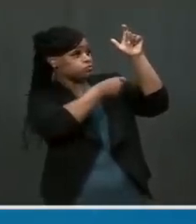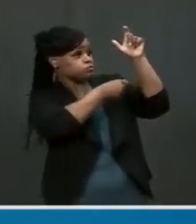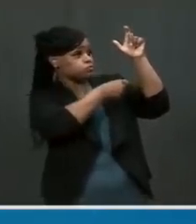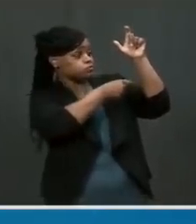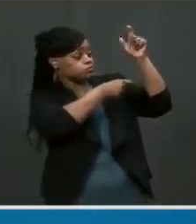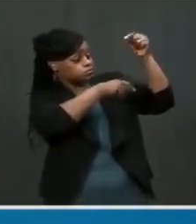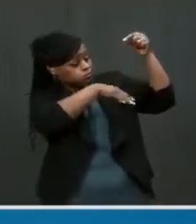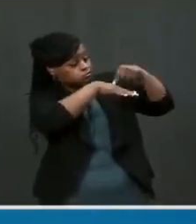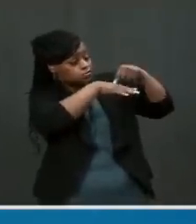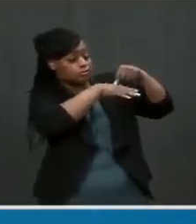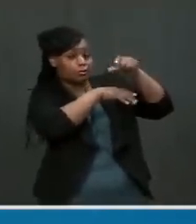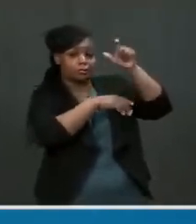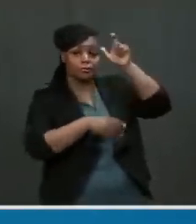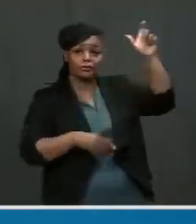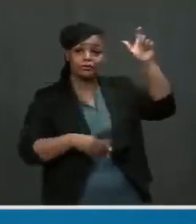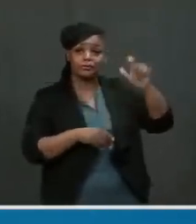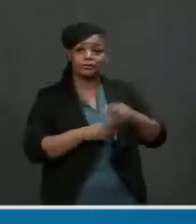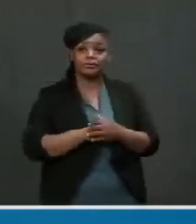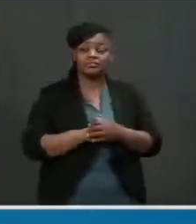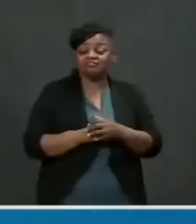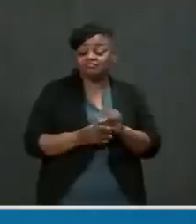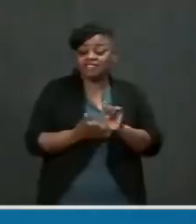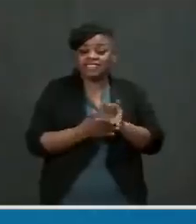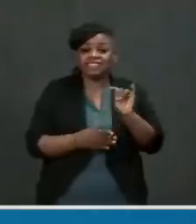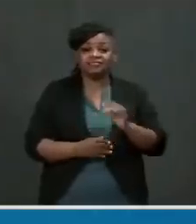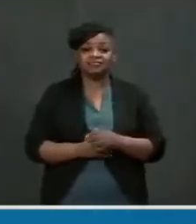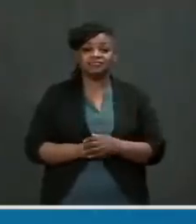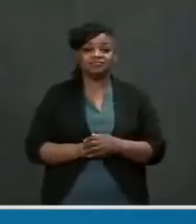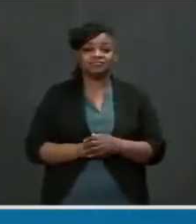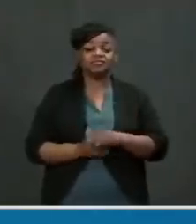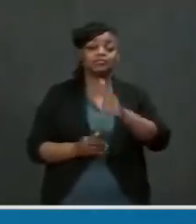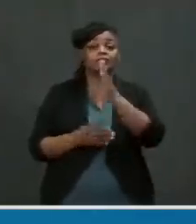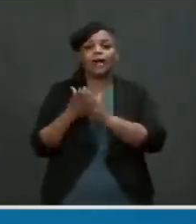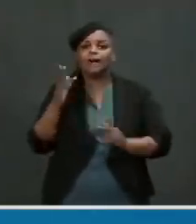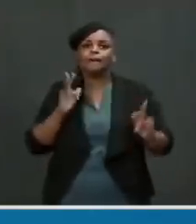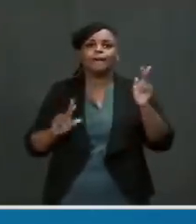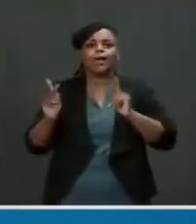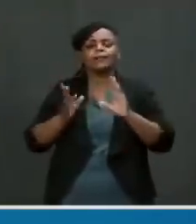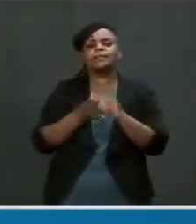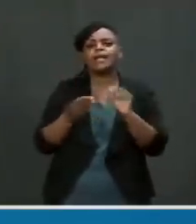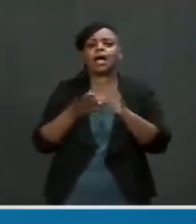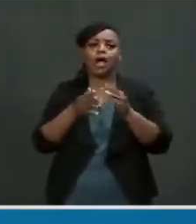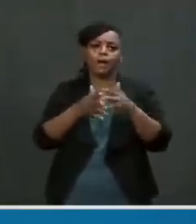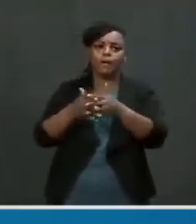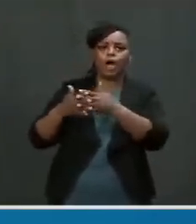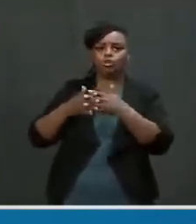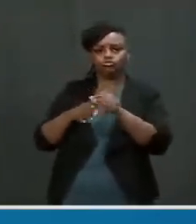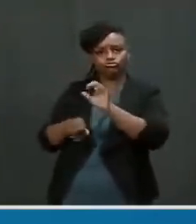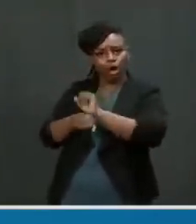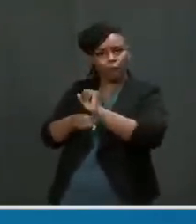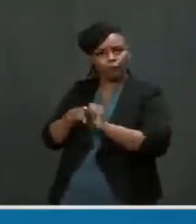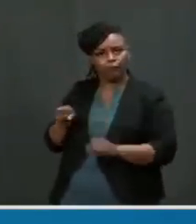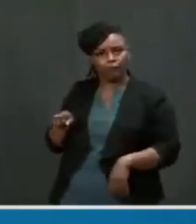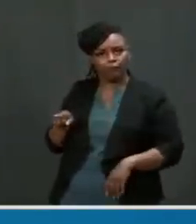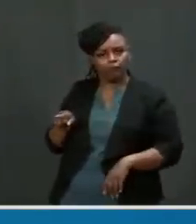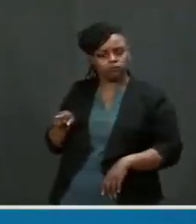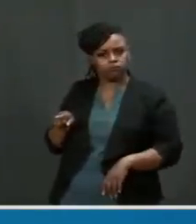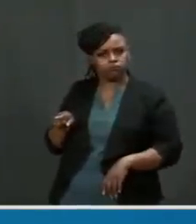So the American jobs plan, you know, some people will say, oh, you know, that's a really ambitious plan. That's a lot.